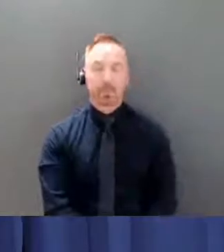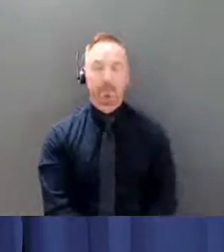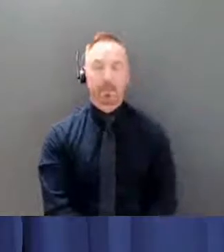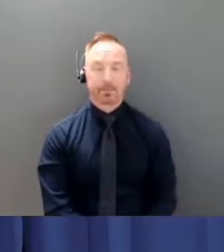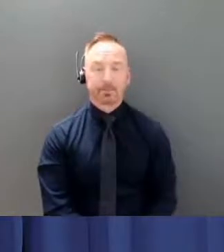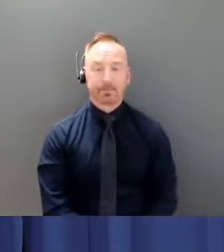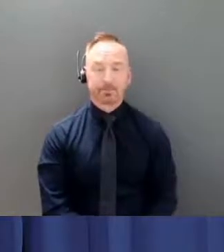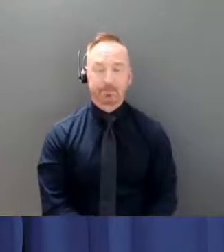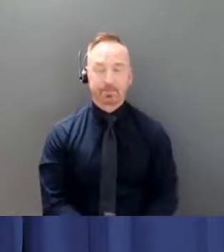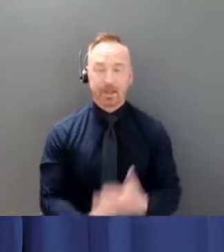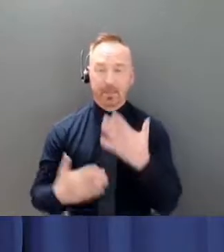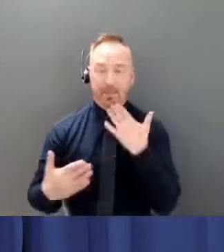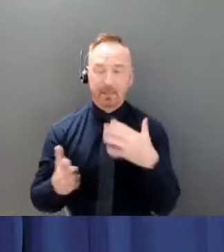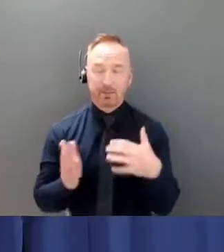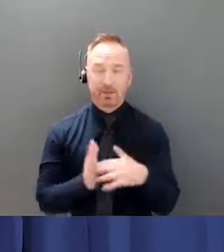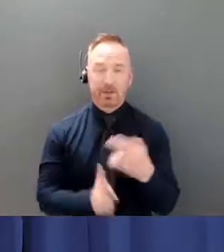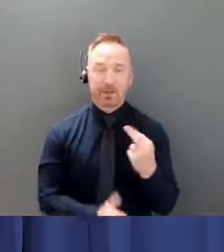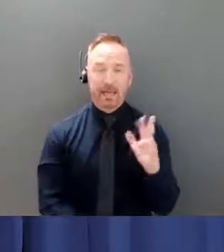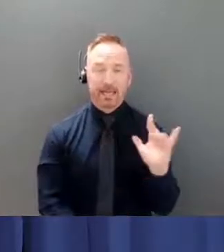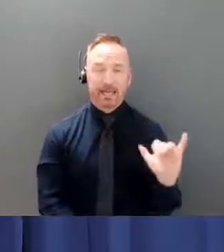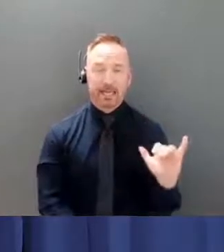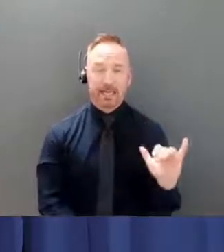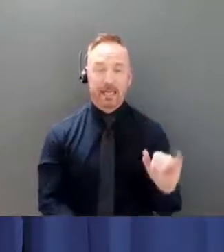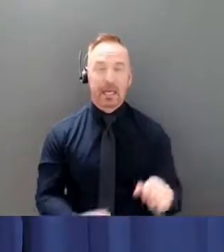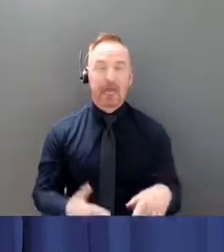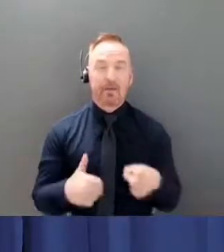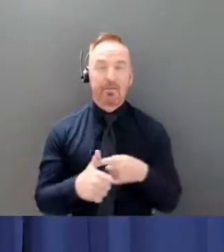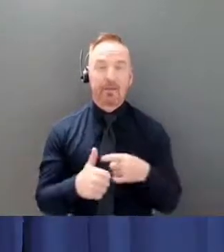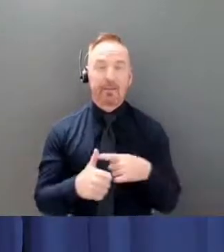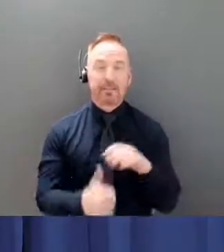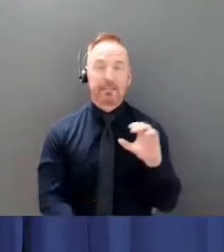go now to the phone lines and we'll begin with john ckrw